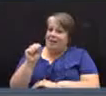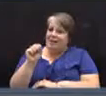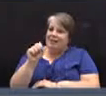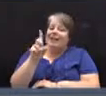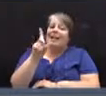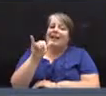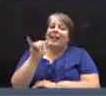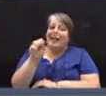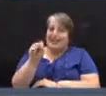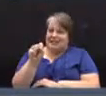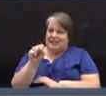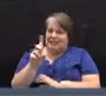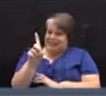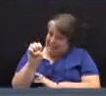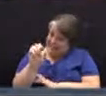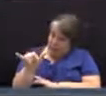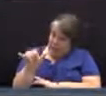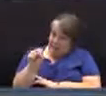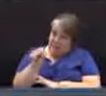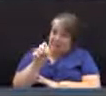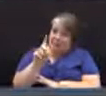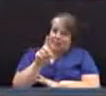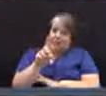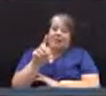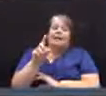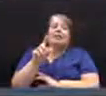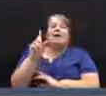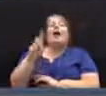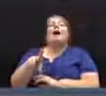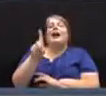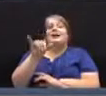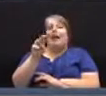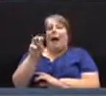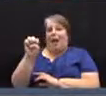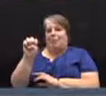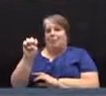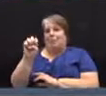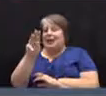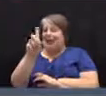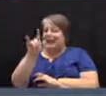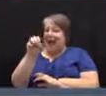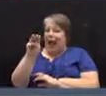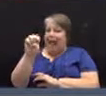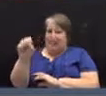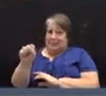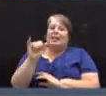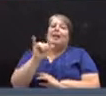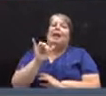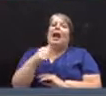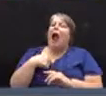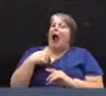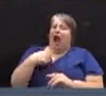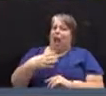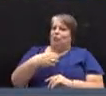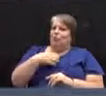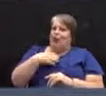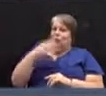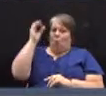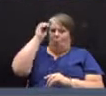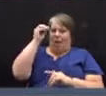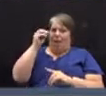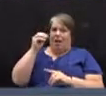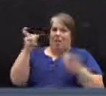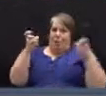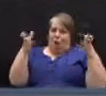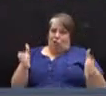Per Dimes, District 2, I object to the opinion of the moderator that